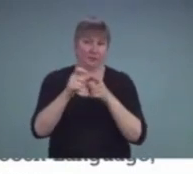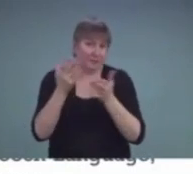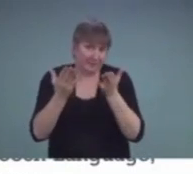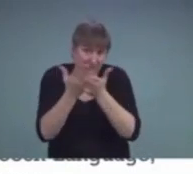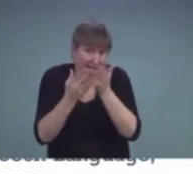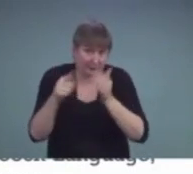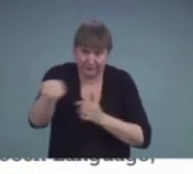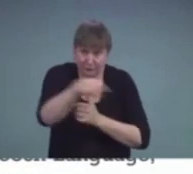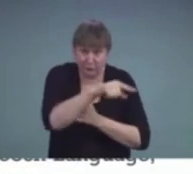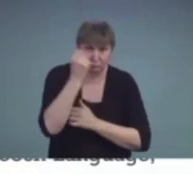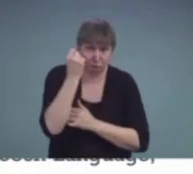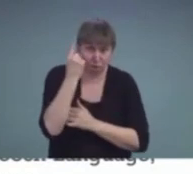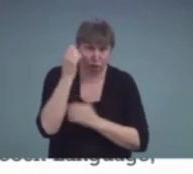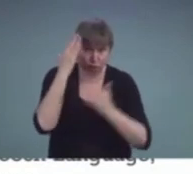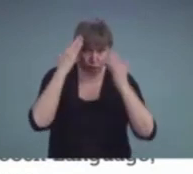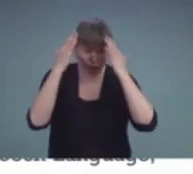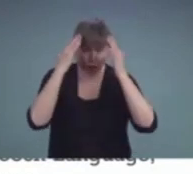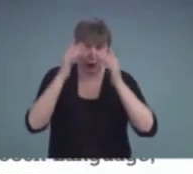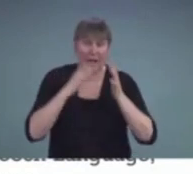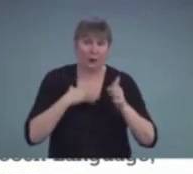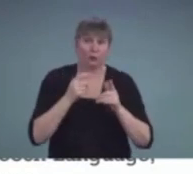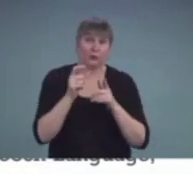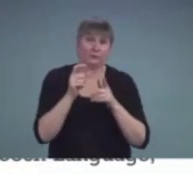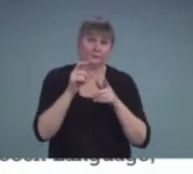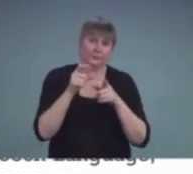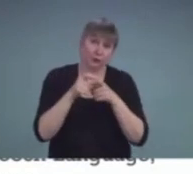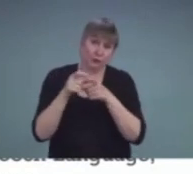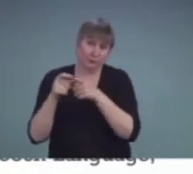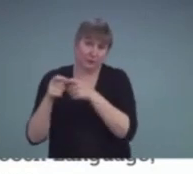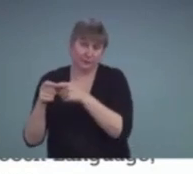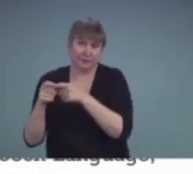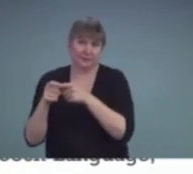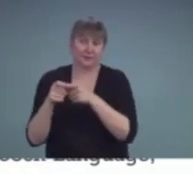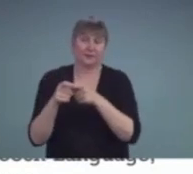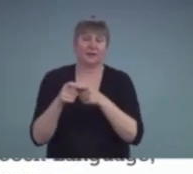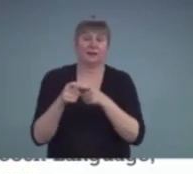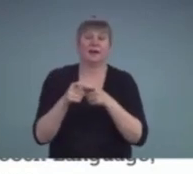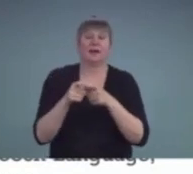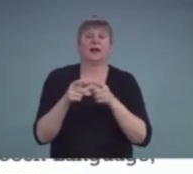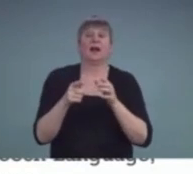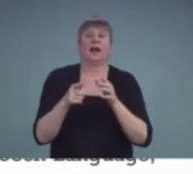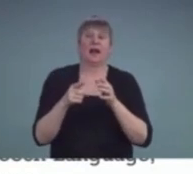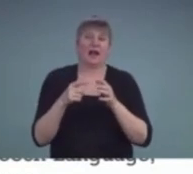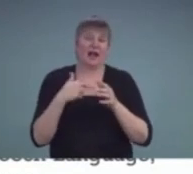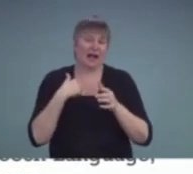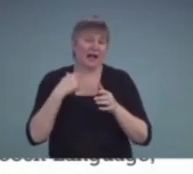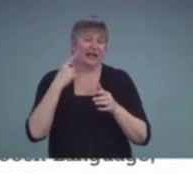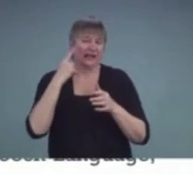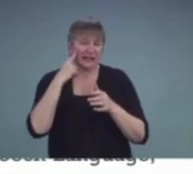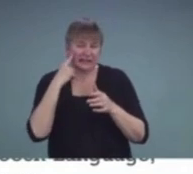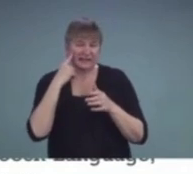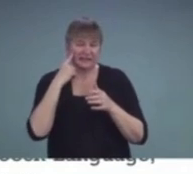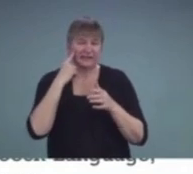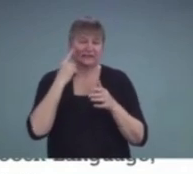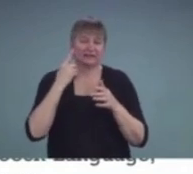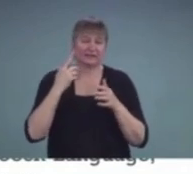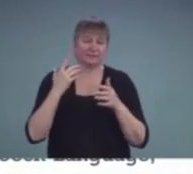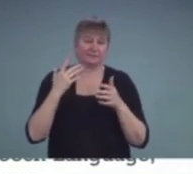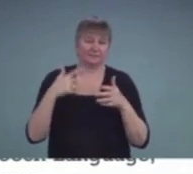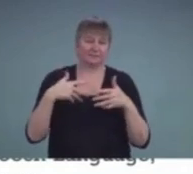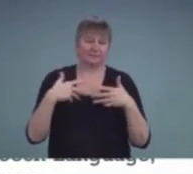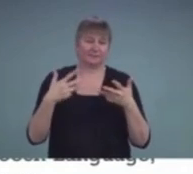times there's very much parallel language in